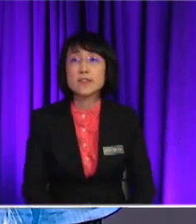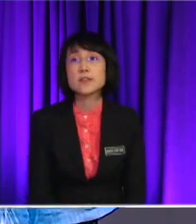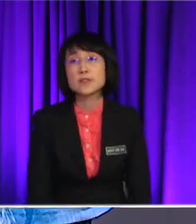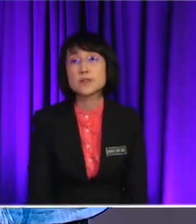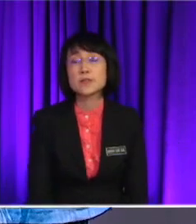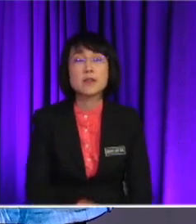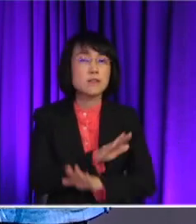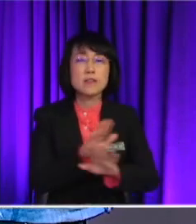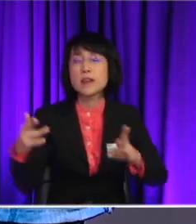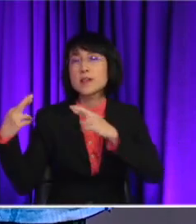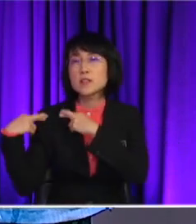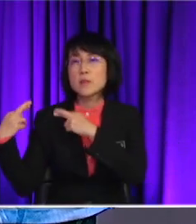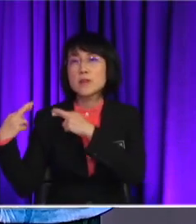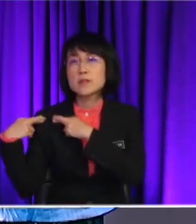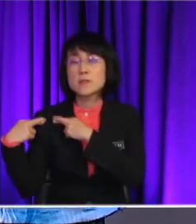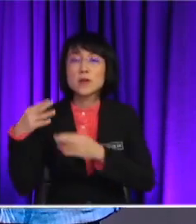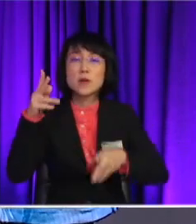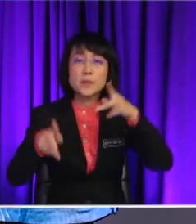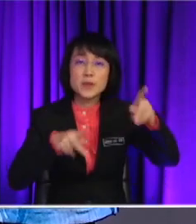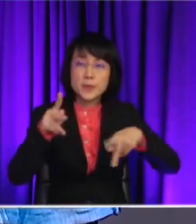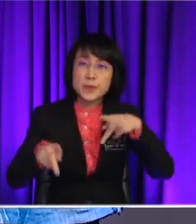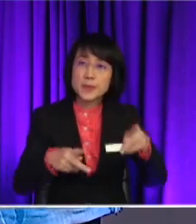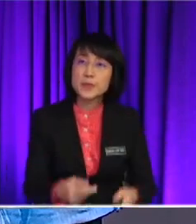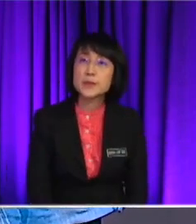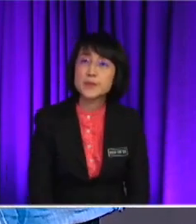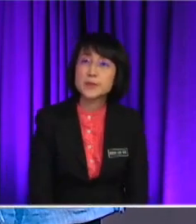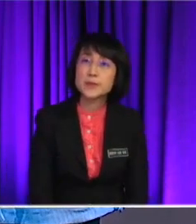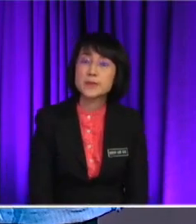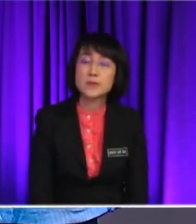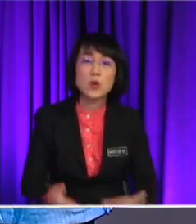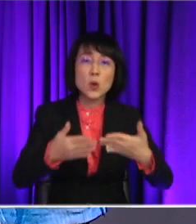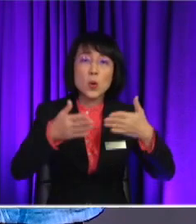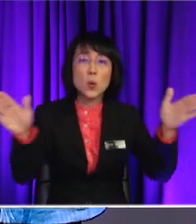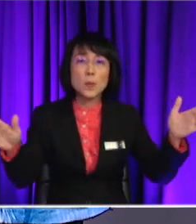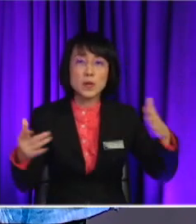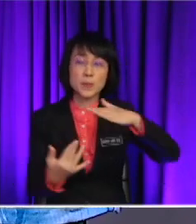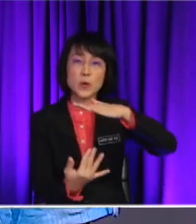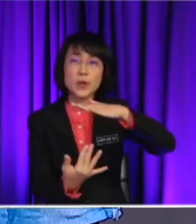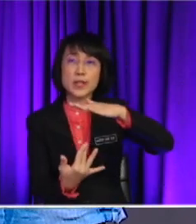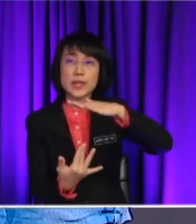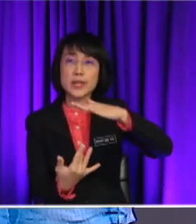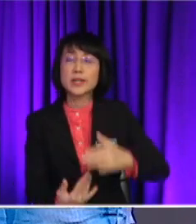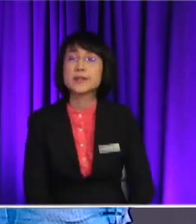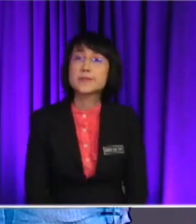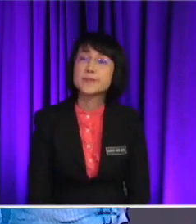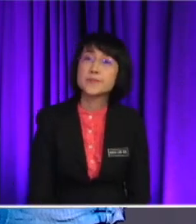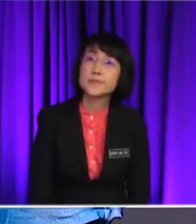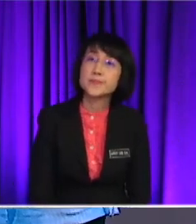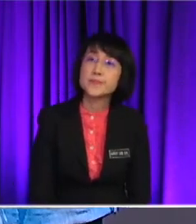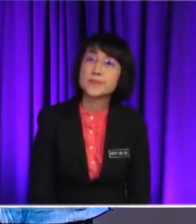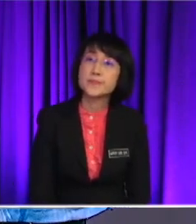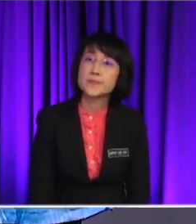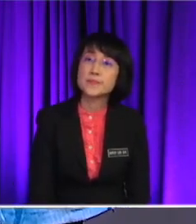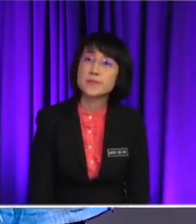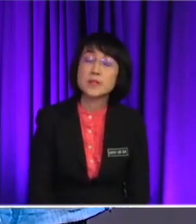irresponsible citizens, right? They tend to have open burnings, right? Mm So, yeah. It may be one of